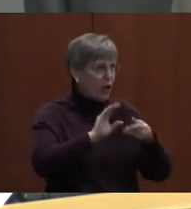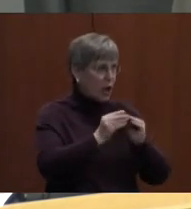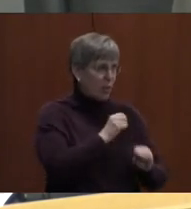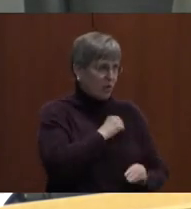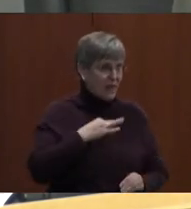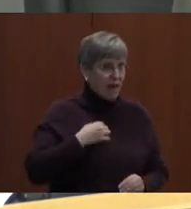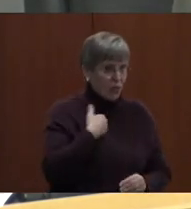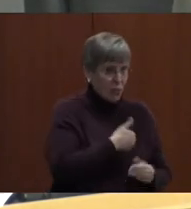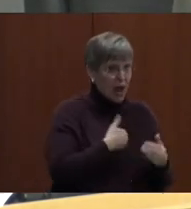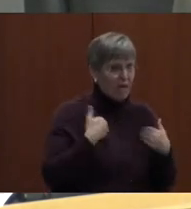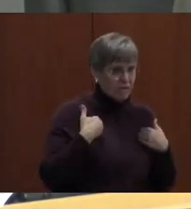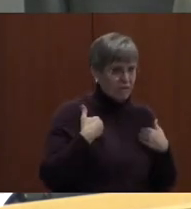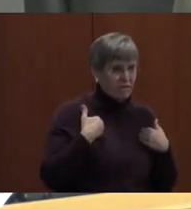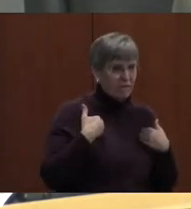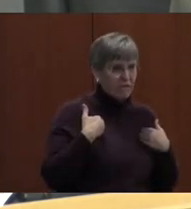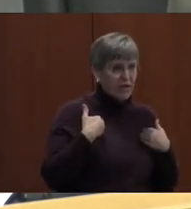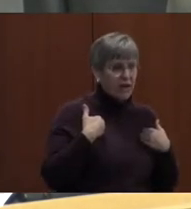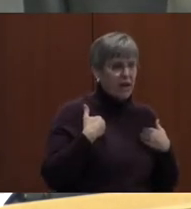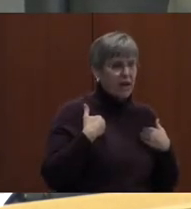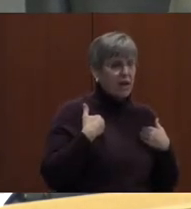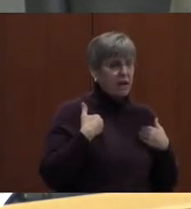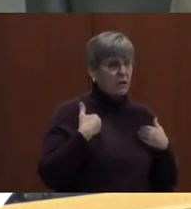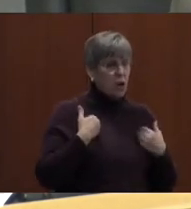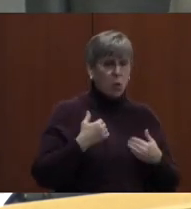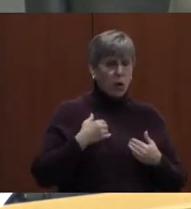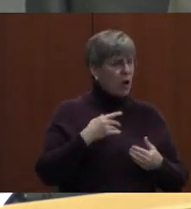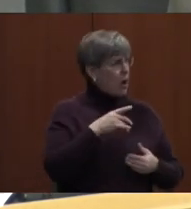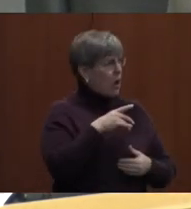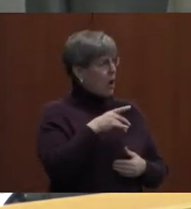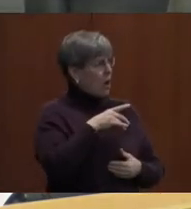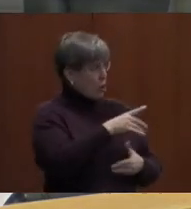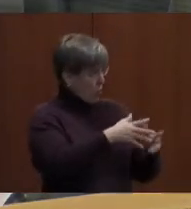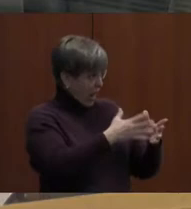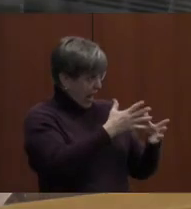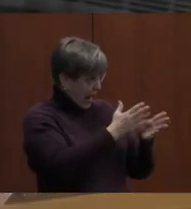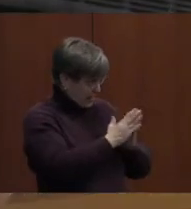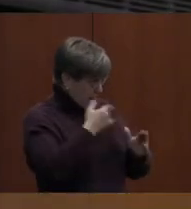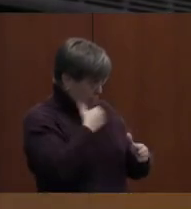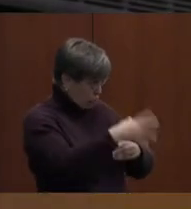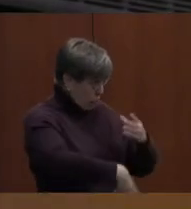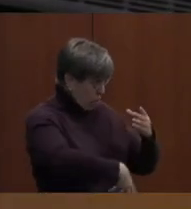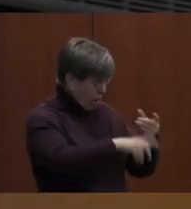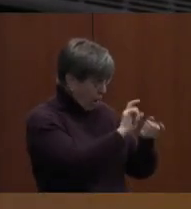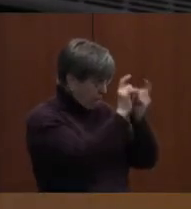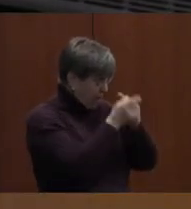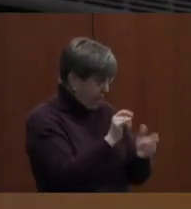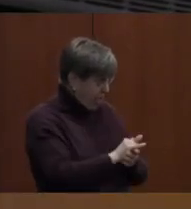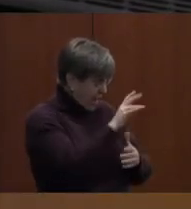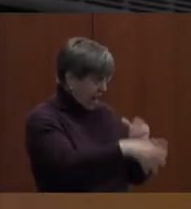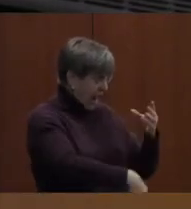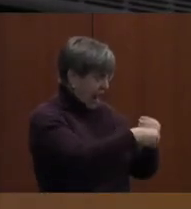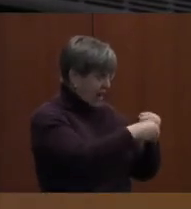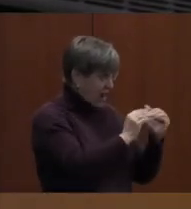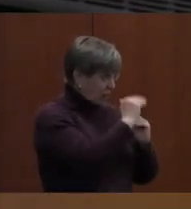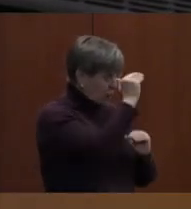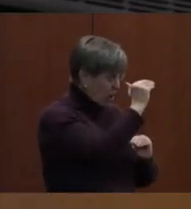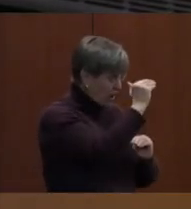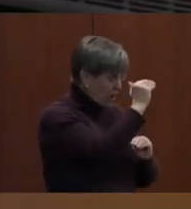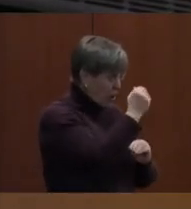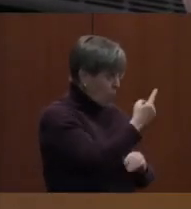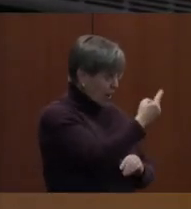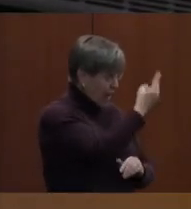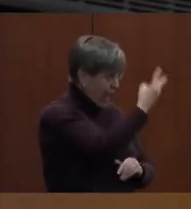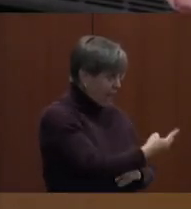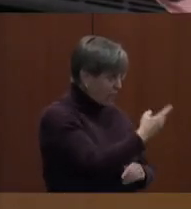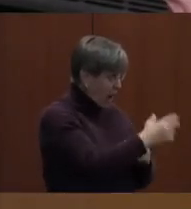that we have. So then are you asking us to amend that and add additional, like, one and a half